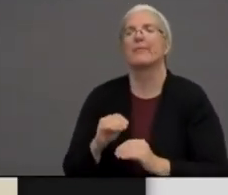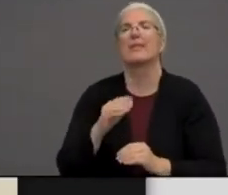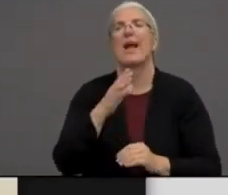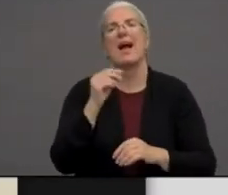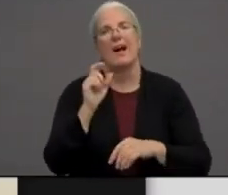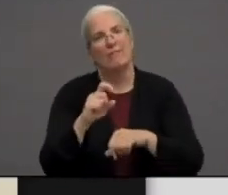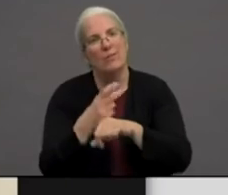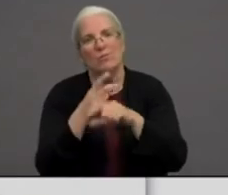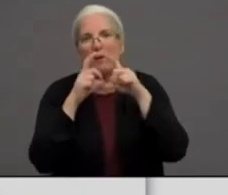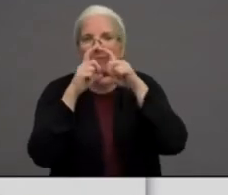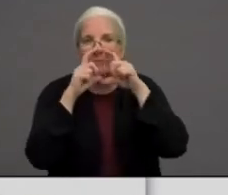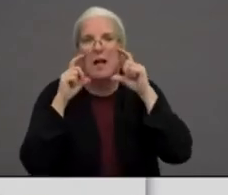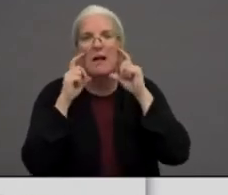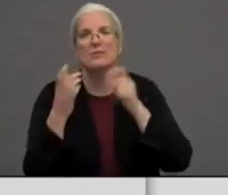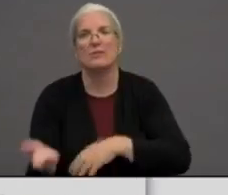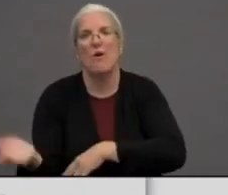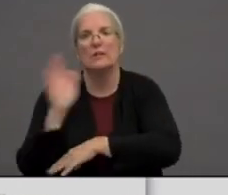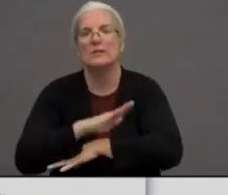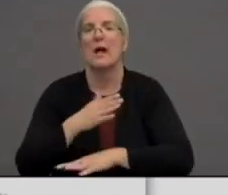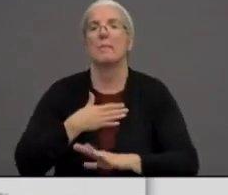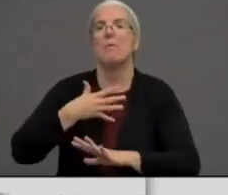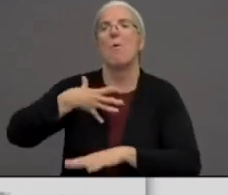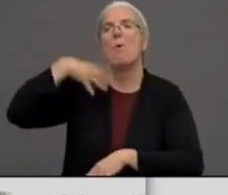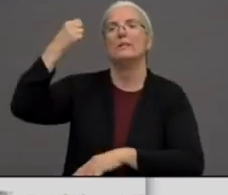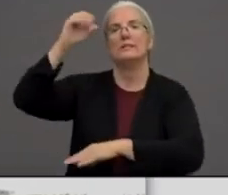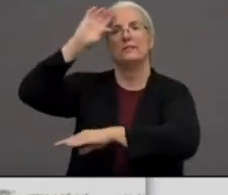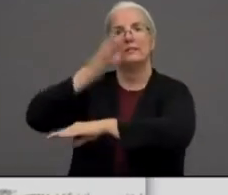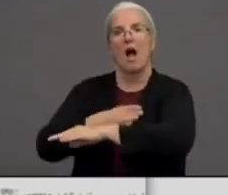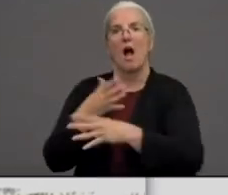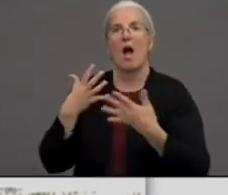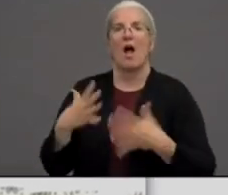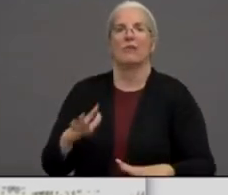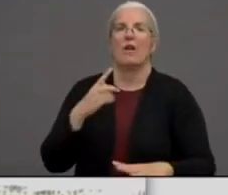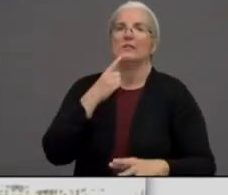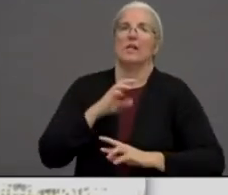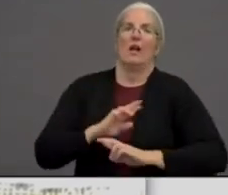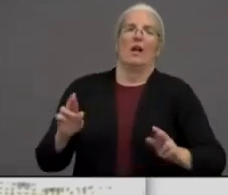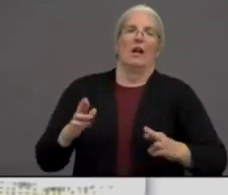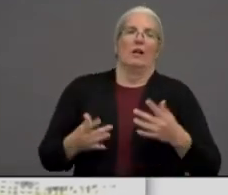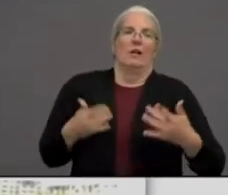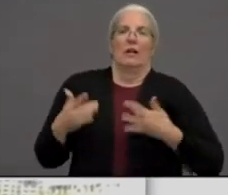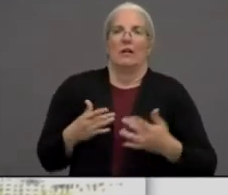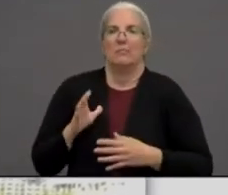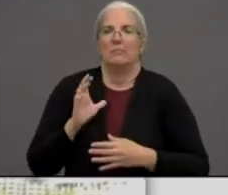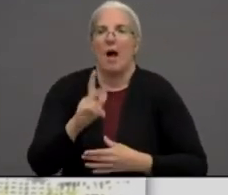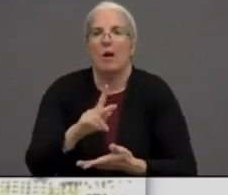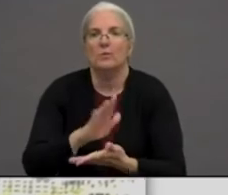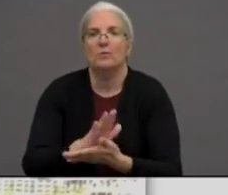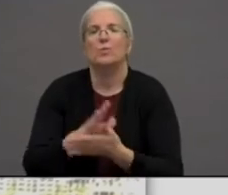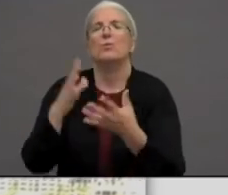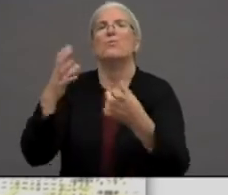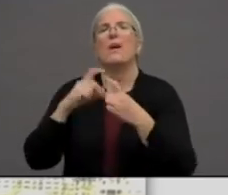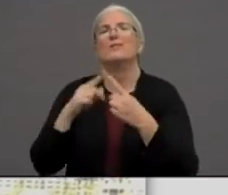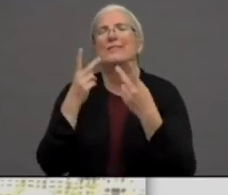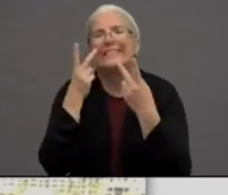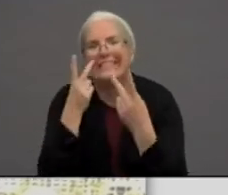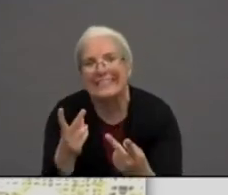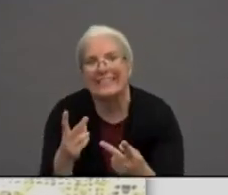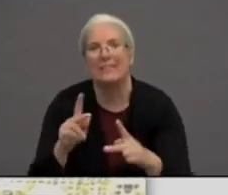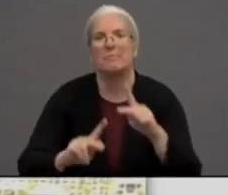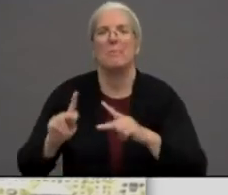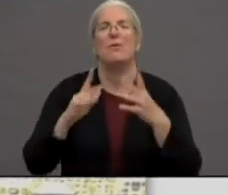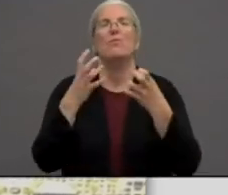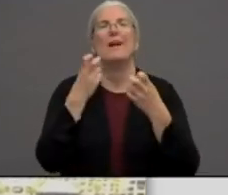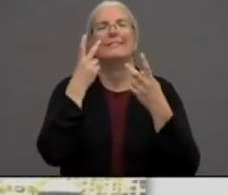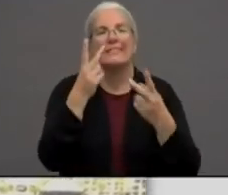son has already said to me that he wants to go back. He wants to have some in-person instruction with his teacher and interactions